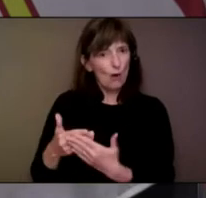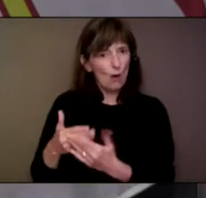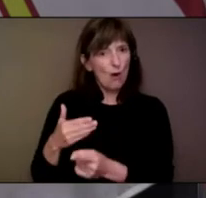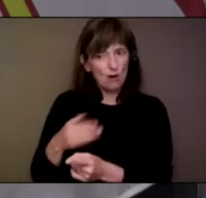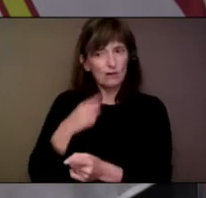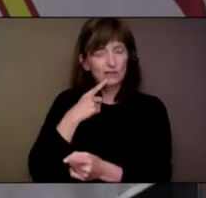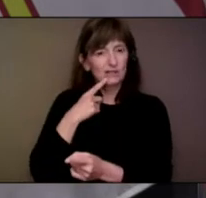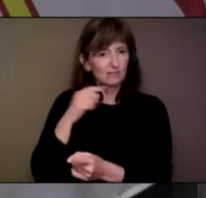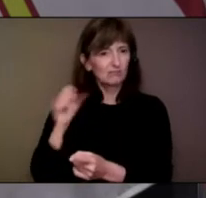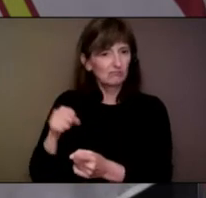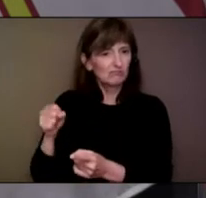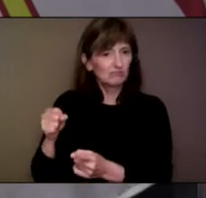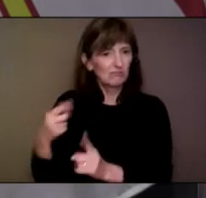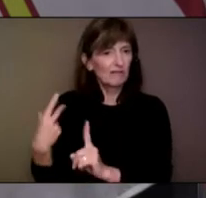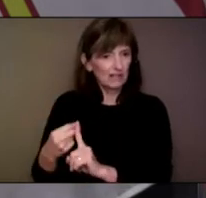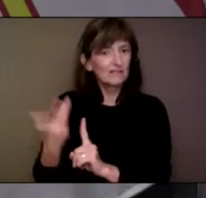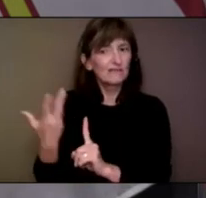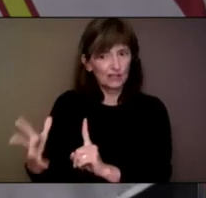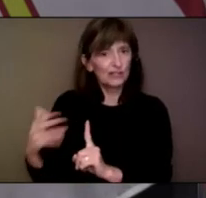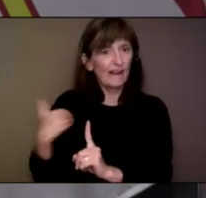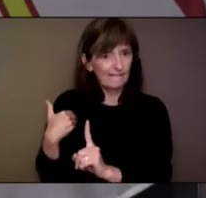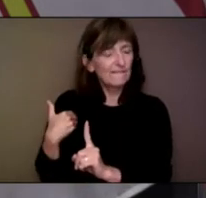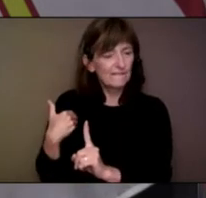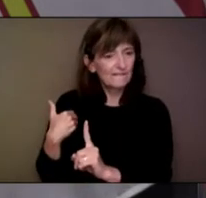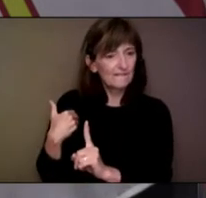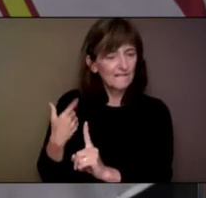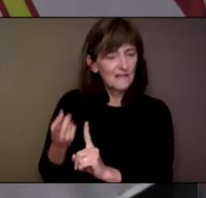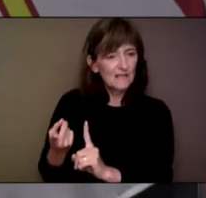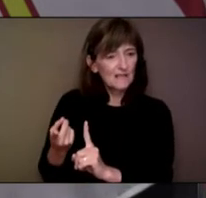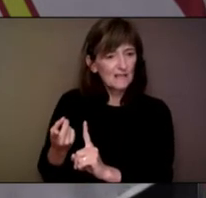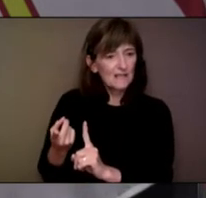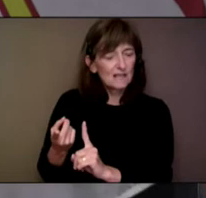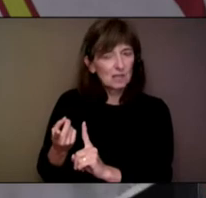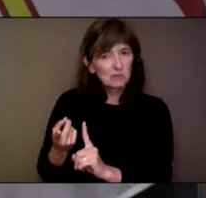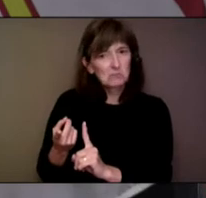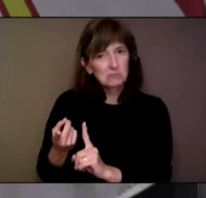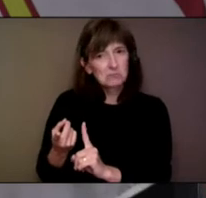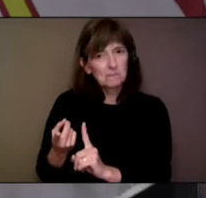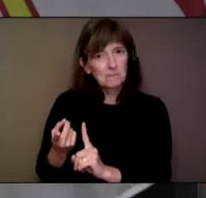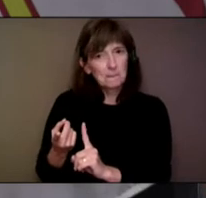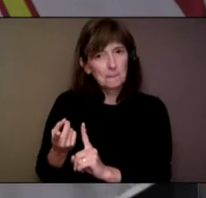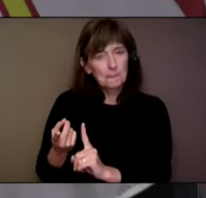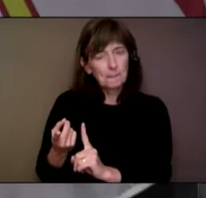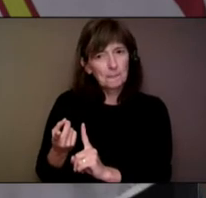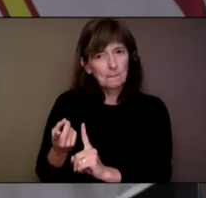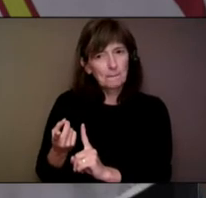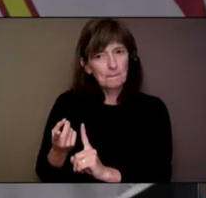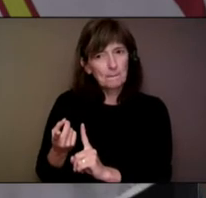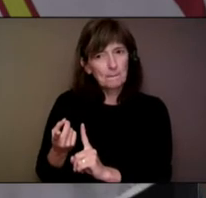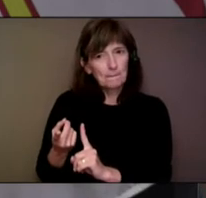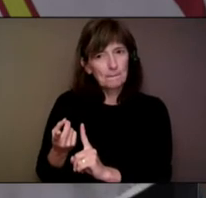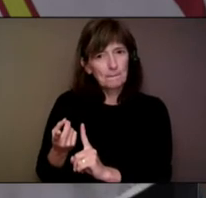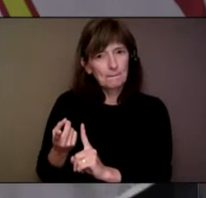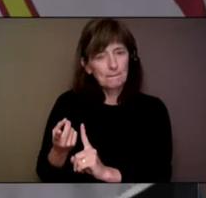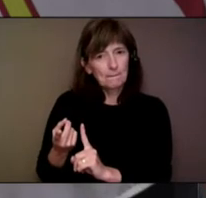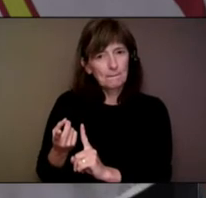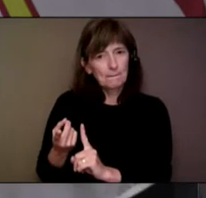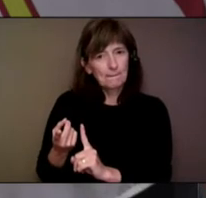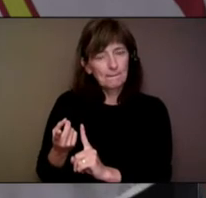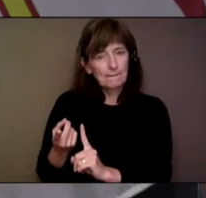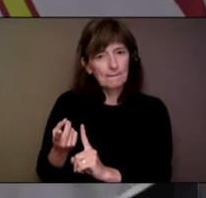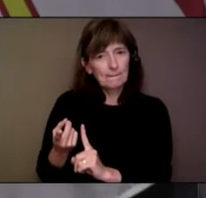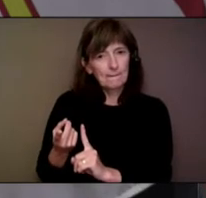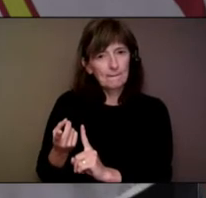the vaccine. And we've even had more than, more than registered for the first dose that have